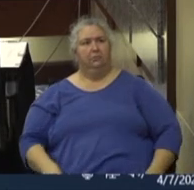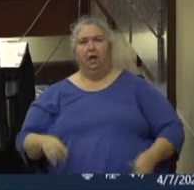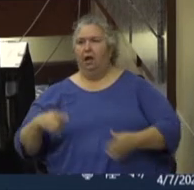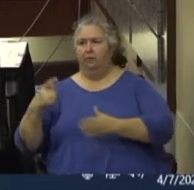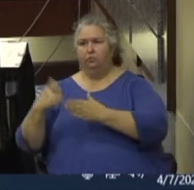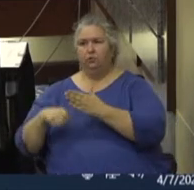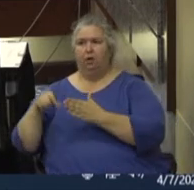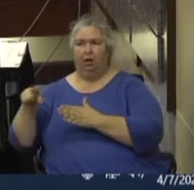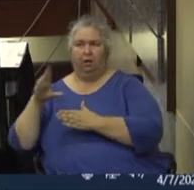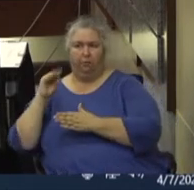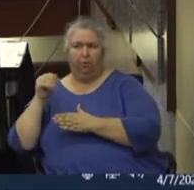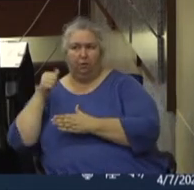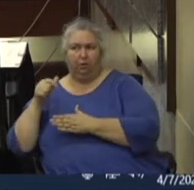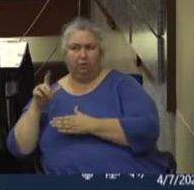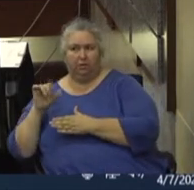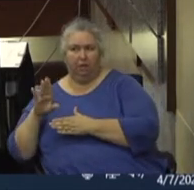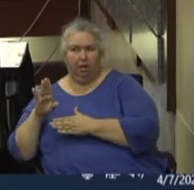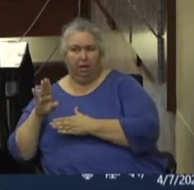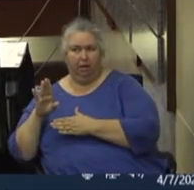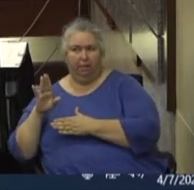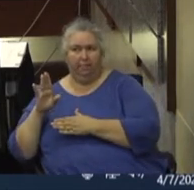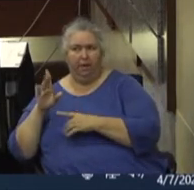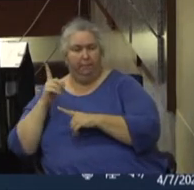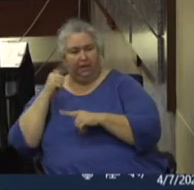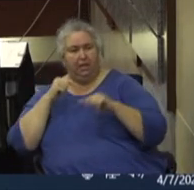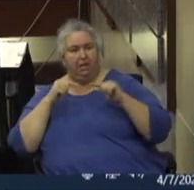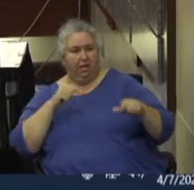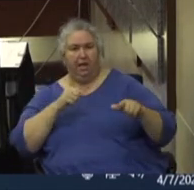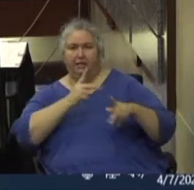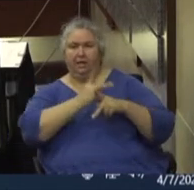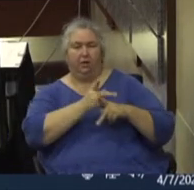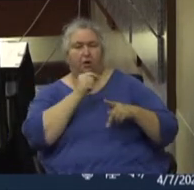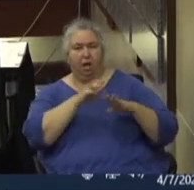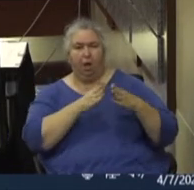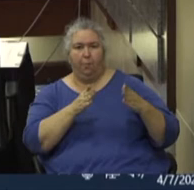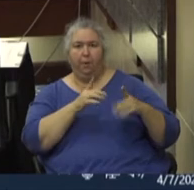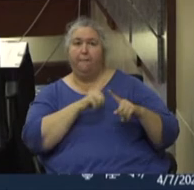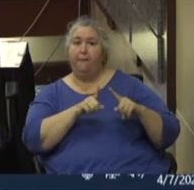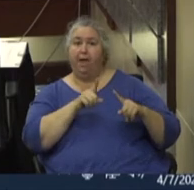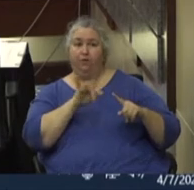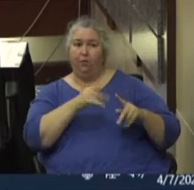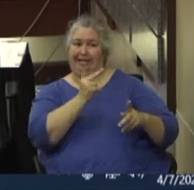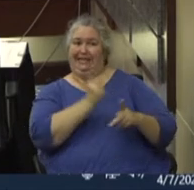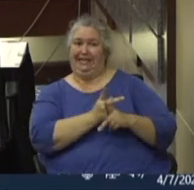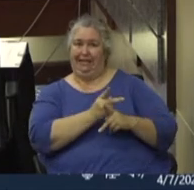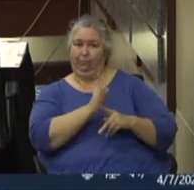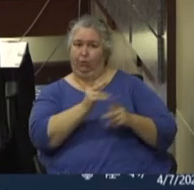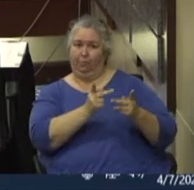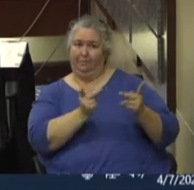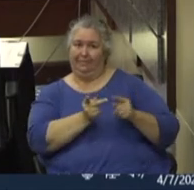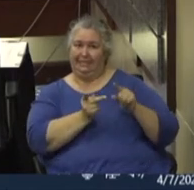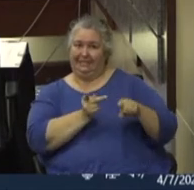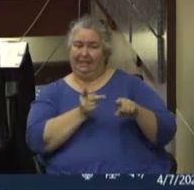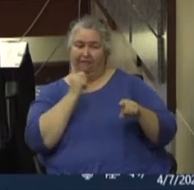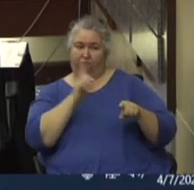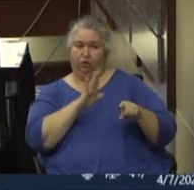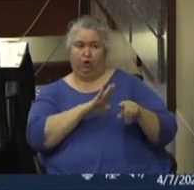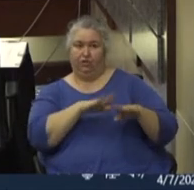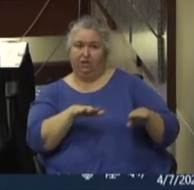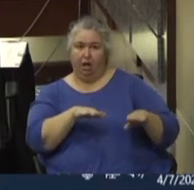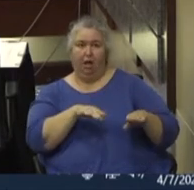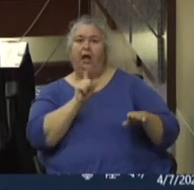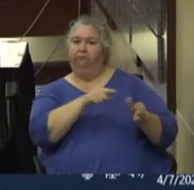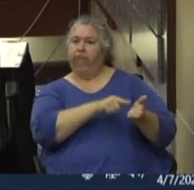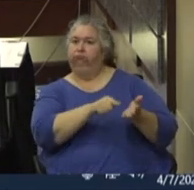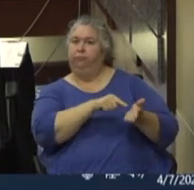So we're trying to work through the processes of, of, of how, you know, how that cannot be because, you know, again, our